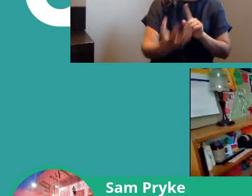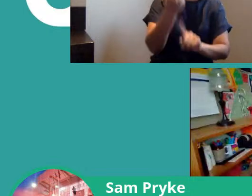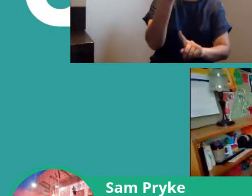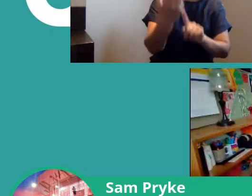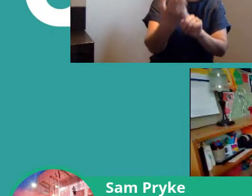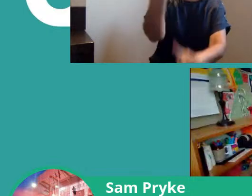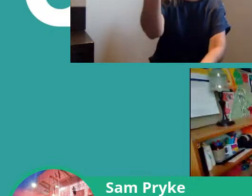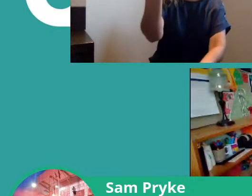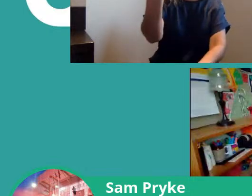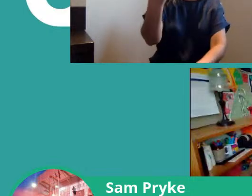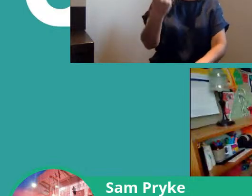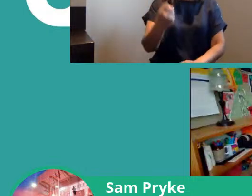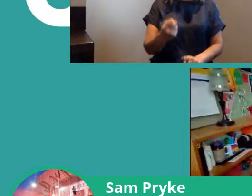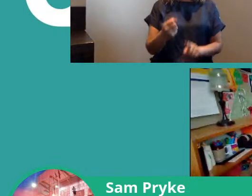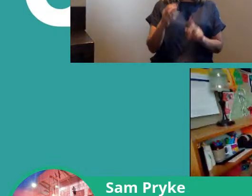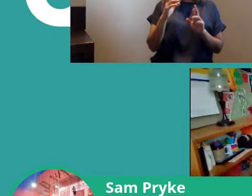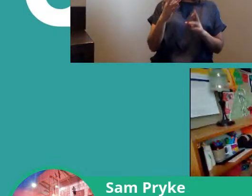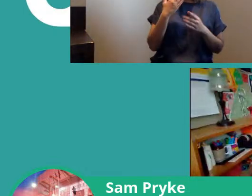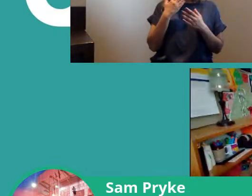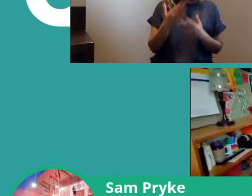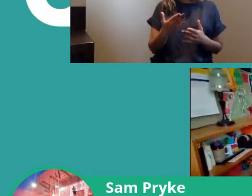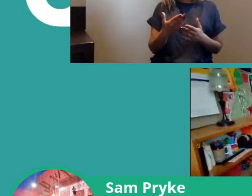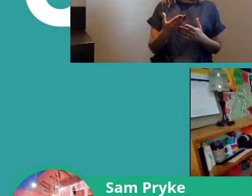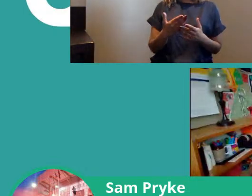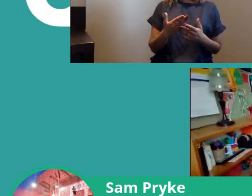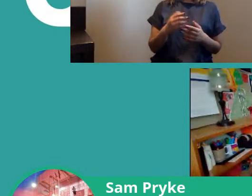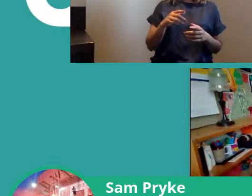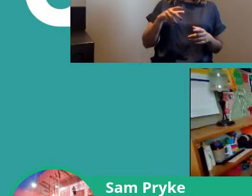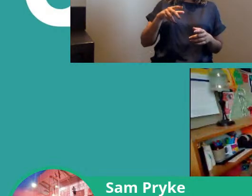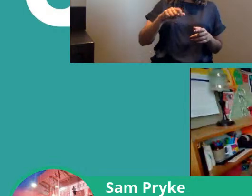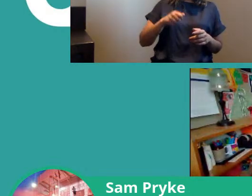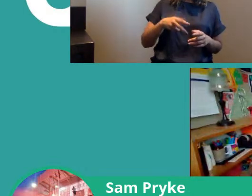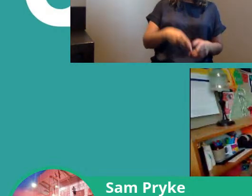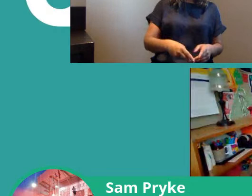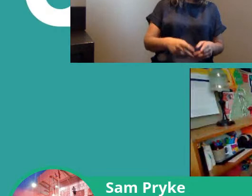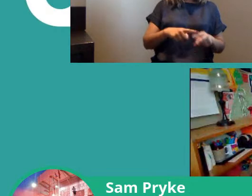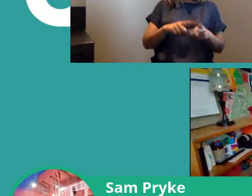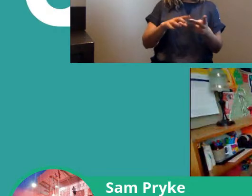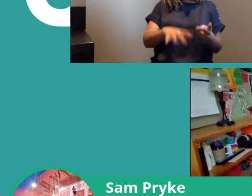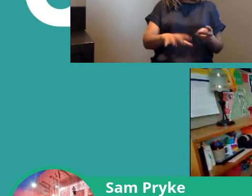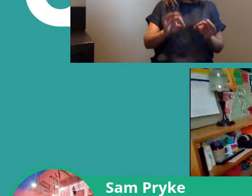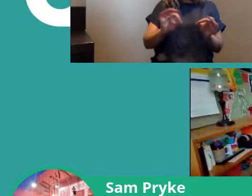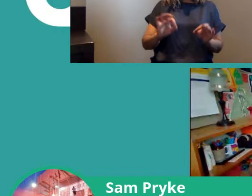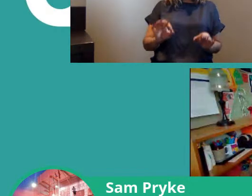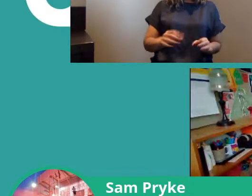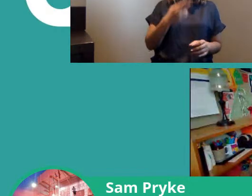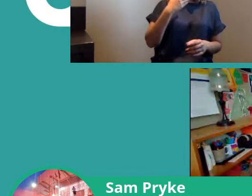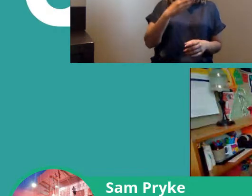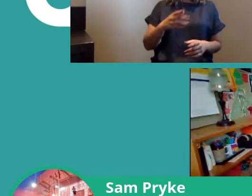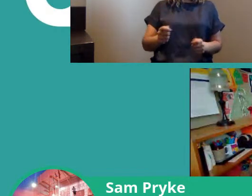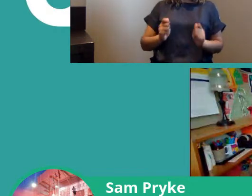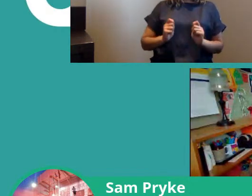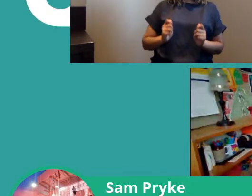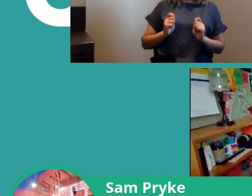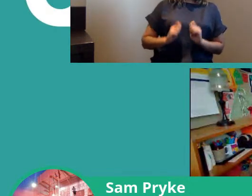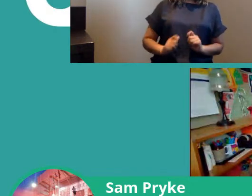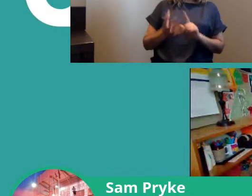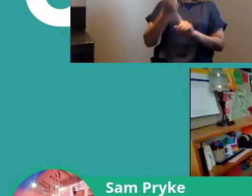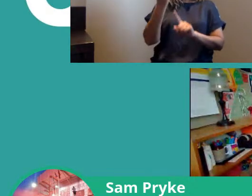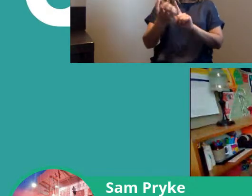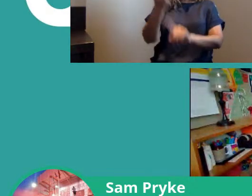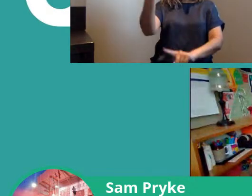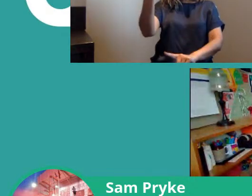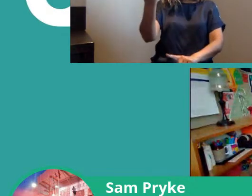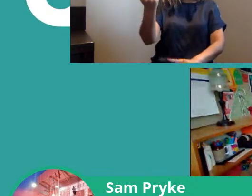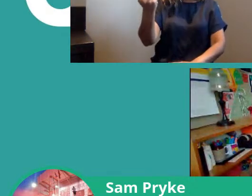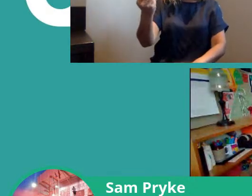to be able to say there's a shortcut there and I'd love Sam to be able to say that you know once you've got this under your belt you can sit back it'll be all right because it won't you